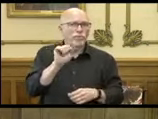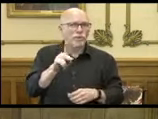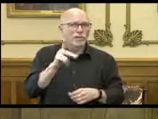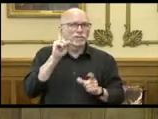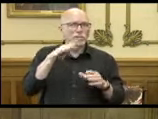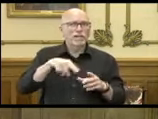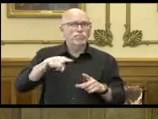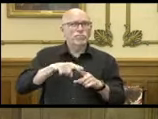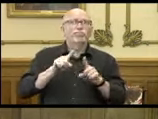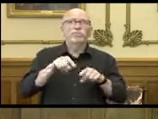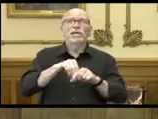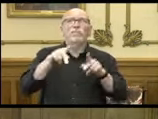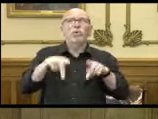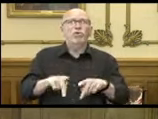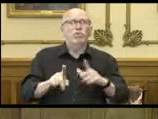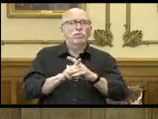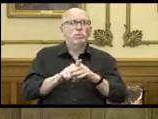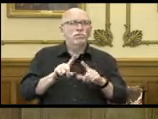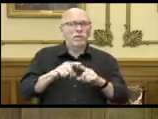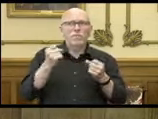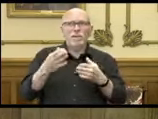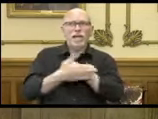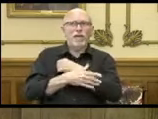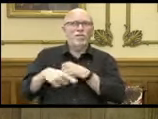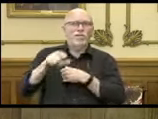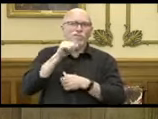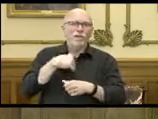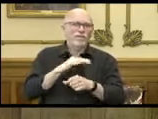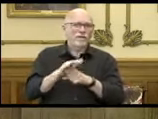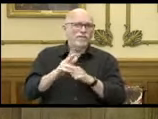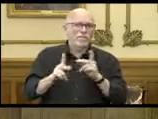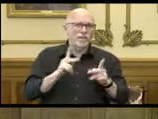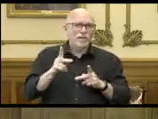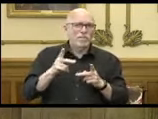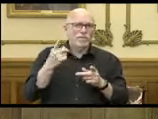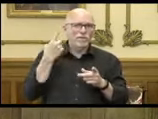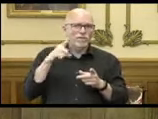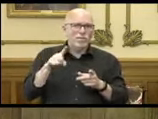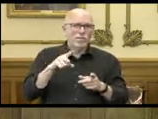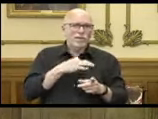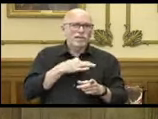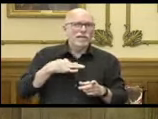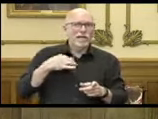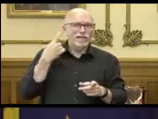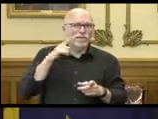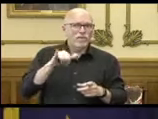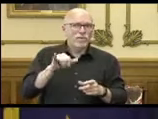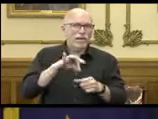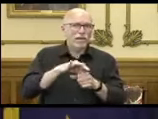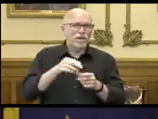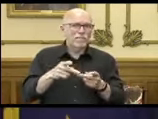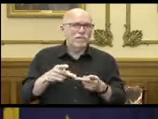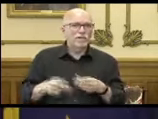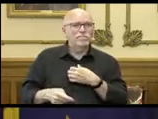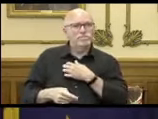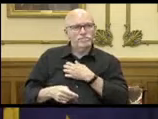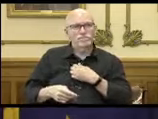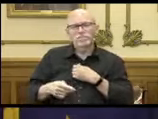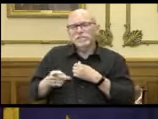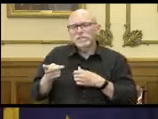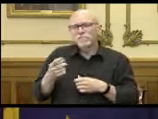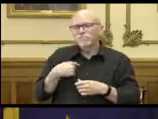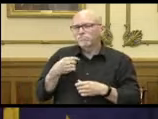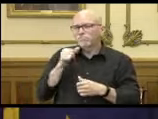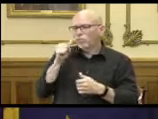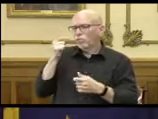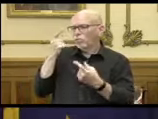them to vote in person, especially when counties may not have enough people to staff polls adequately? Yeah. No, I don't think so. I